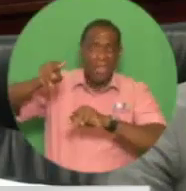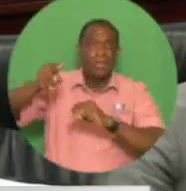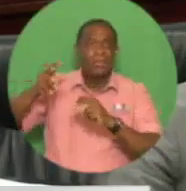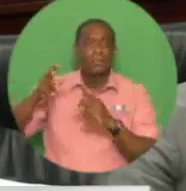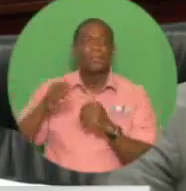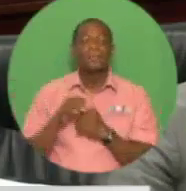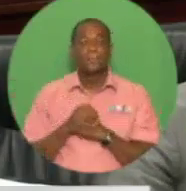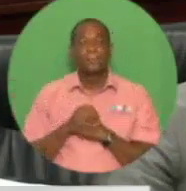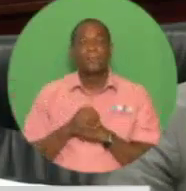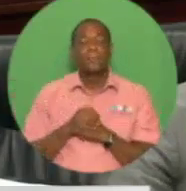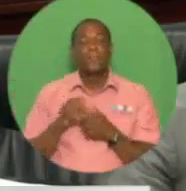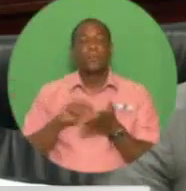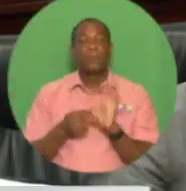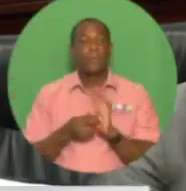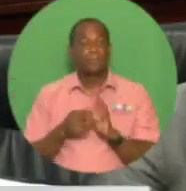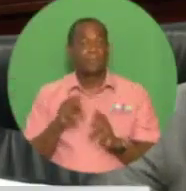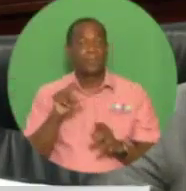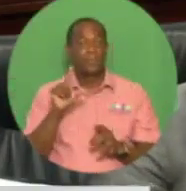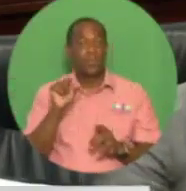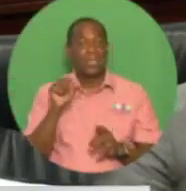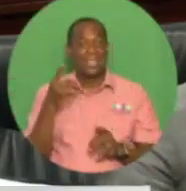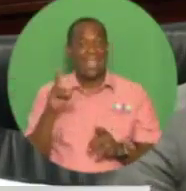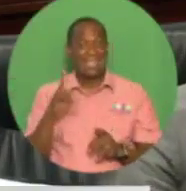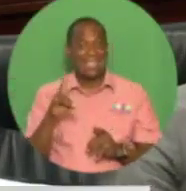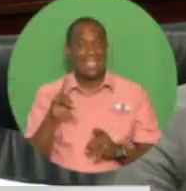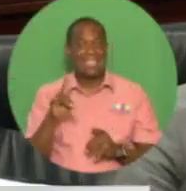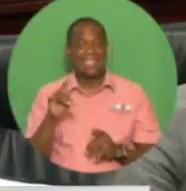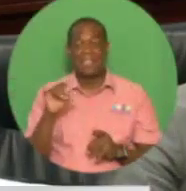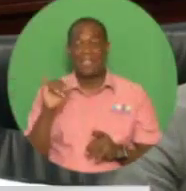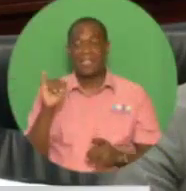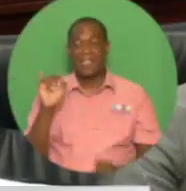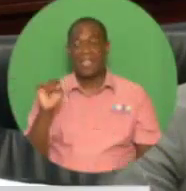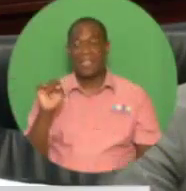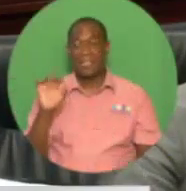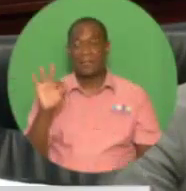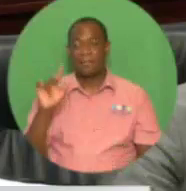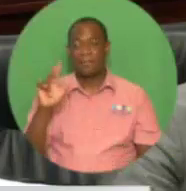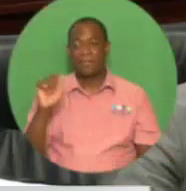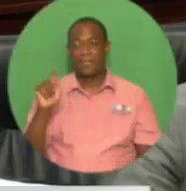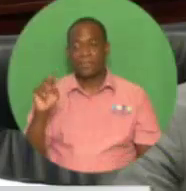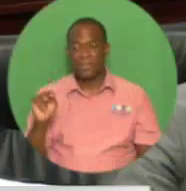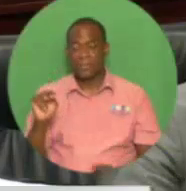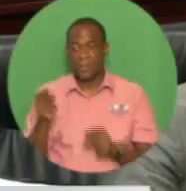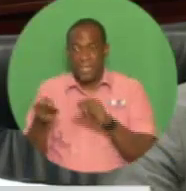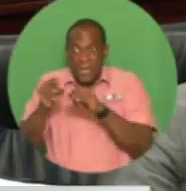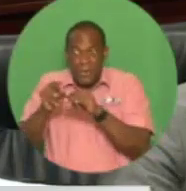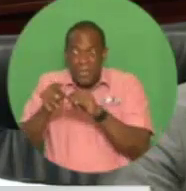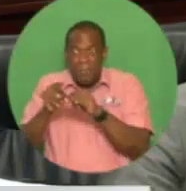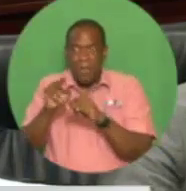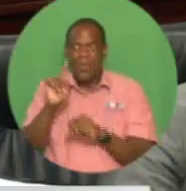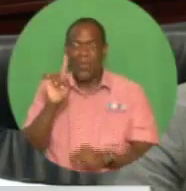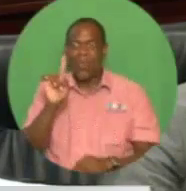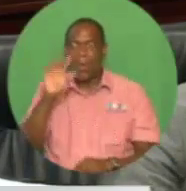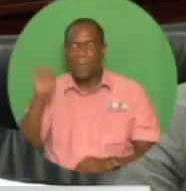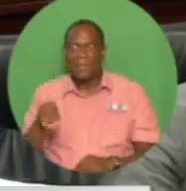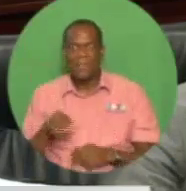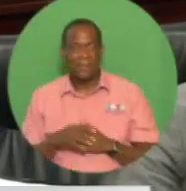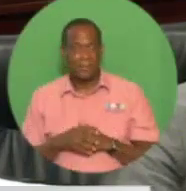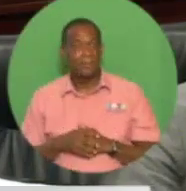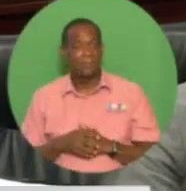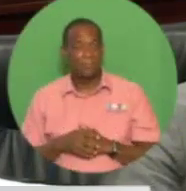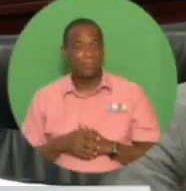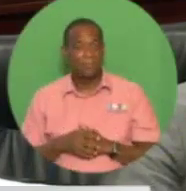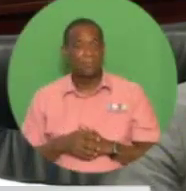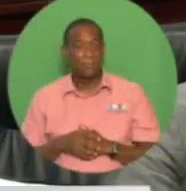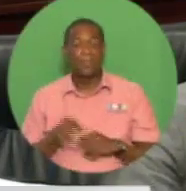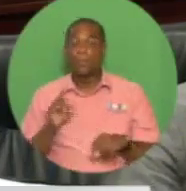August of 2018. However, it should be noted that the inflation rate in this country has averaged 7